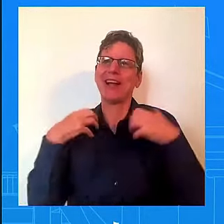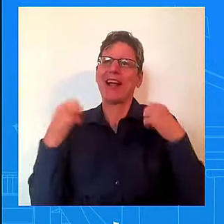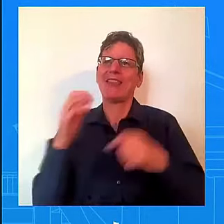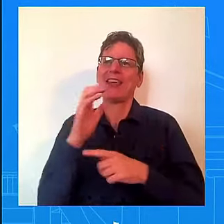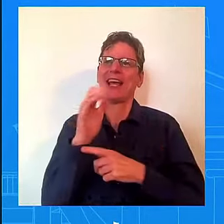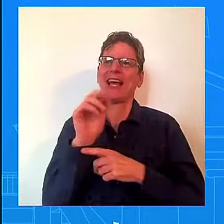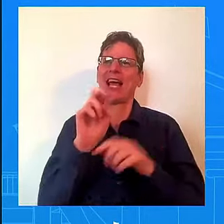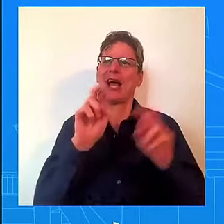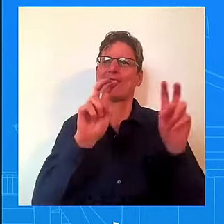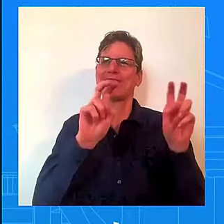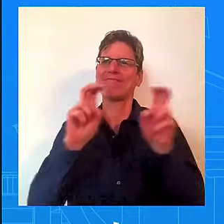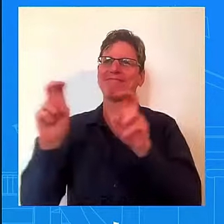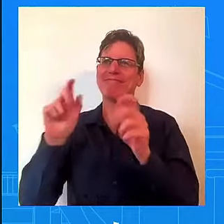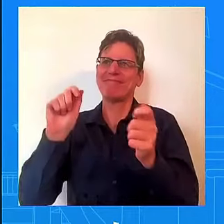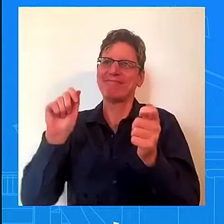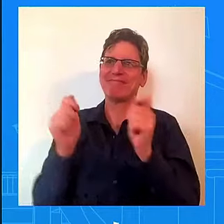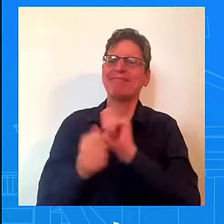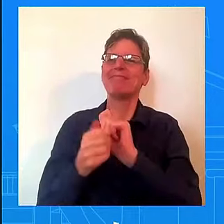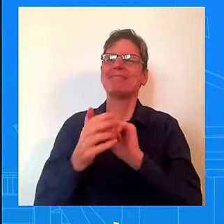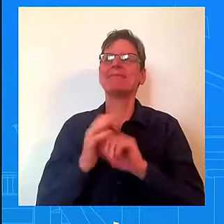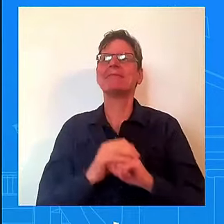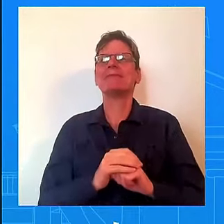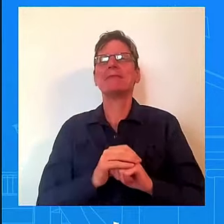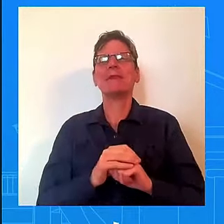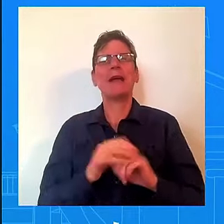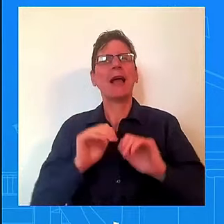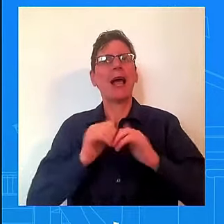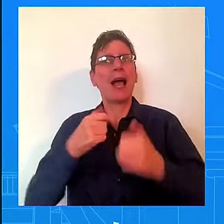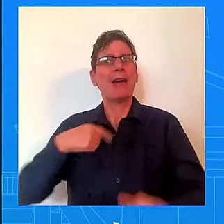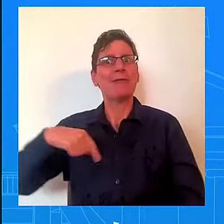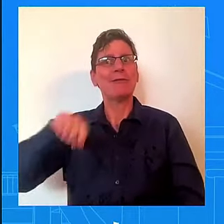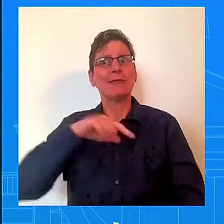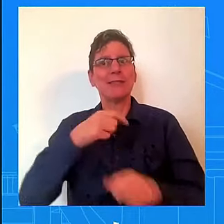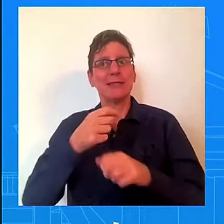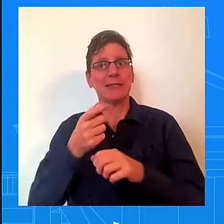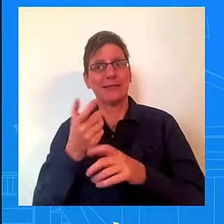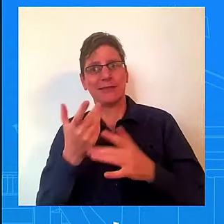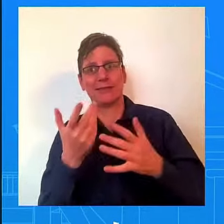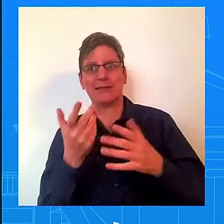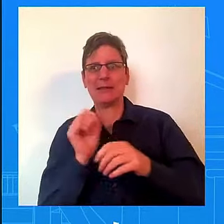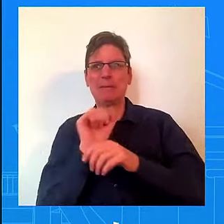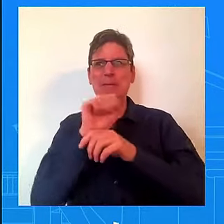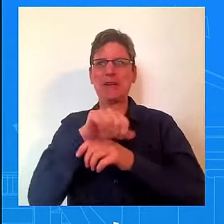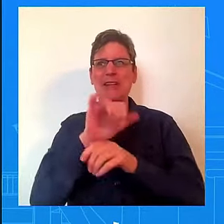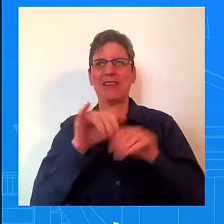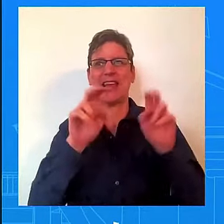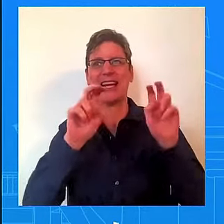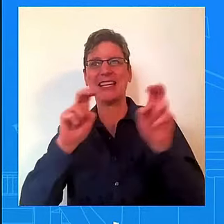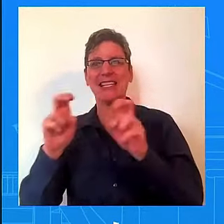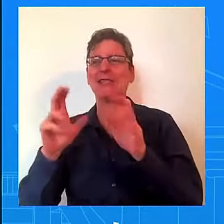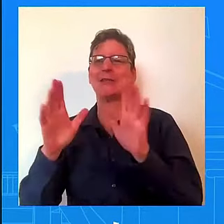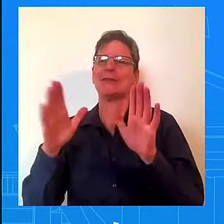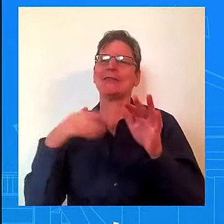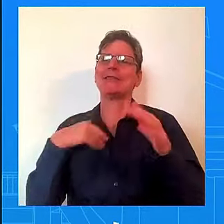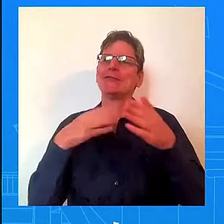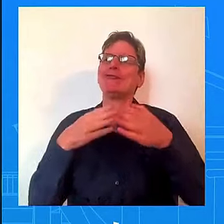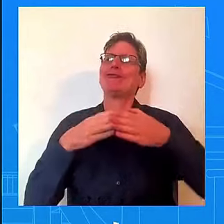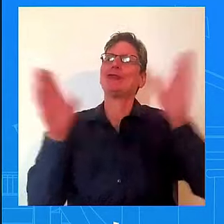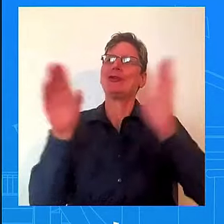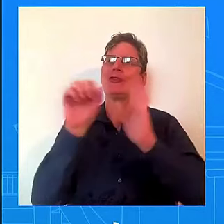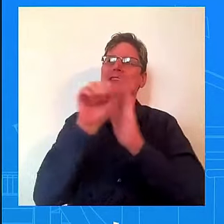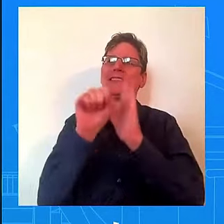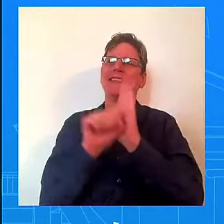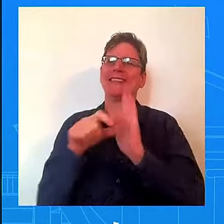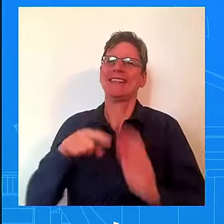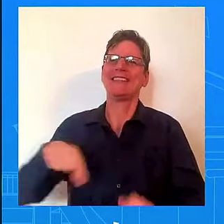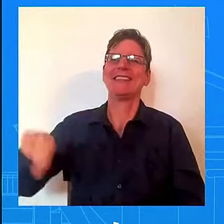including partnering with state attorneys, generals, to crack down on anti-competitive behavior in grocery and agriculture markets. So that